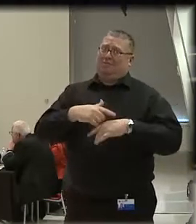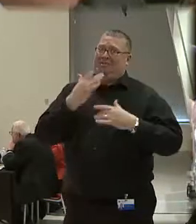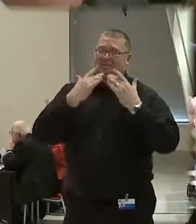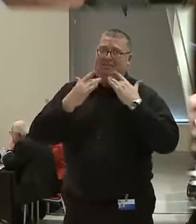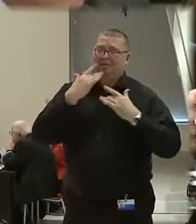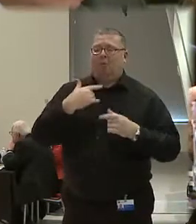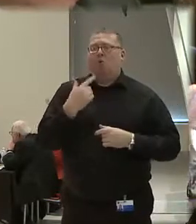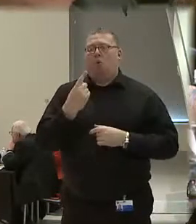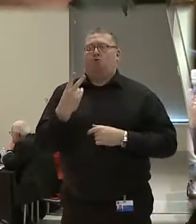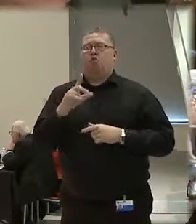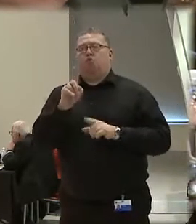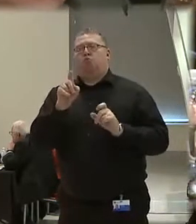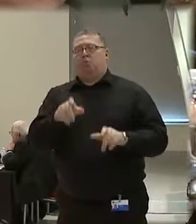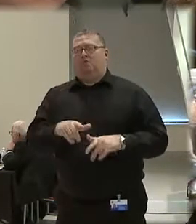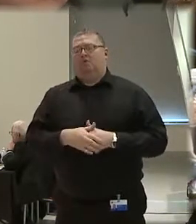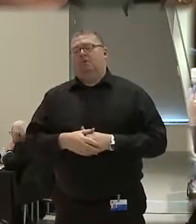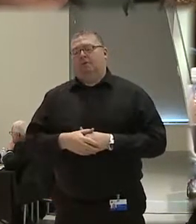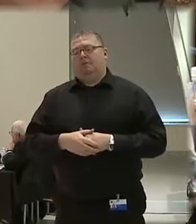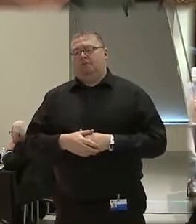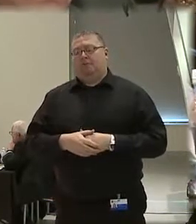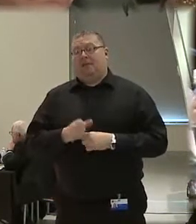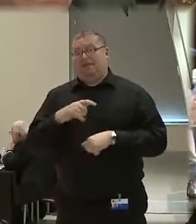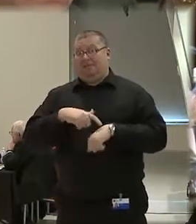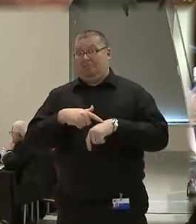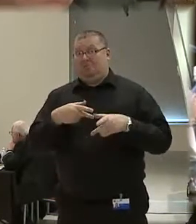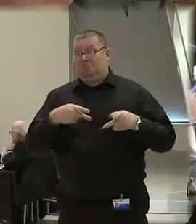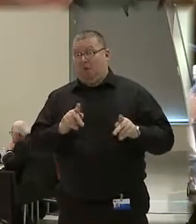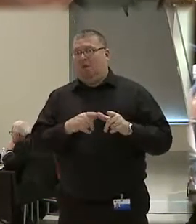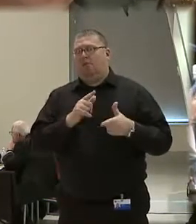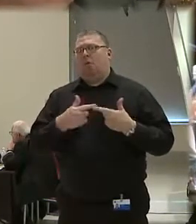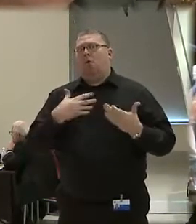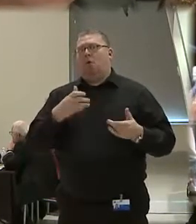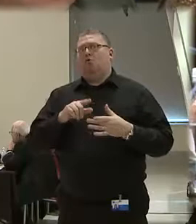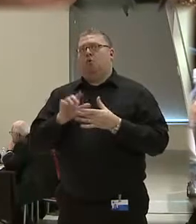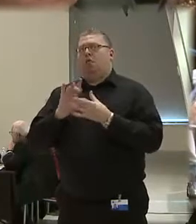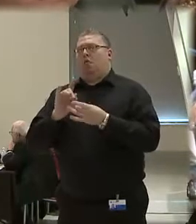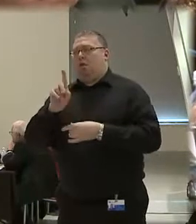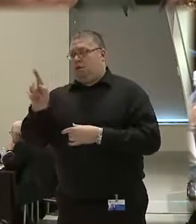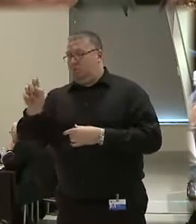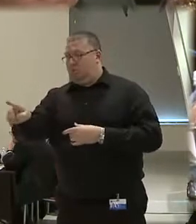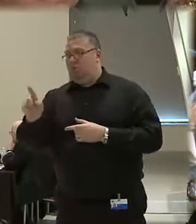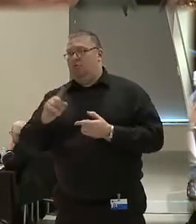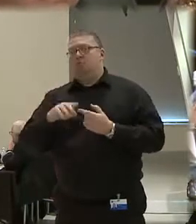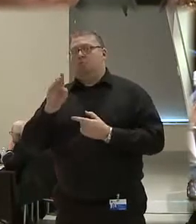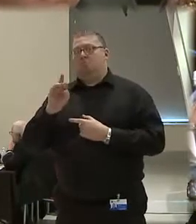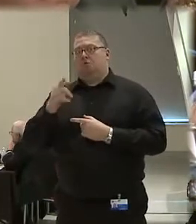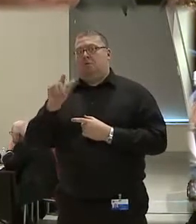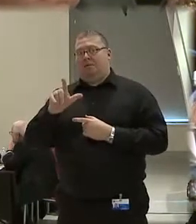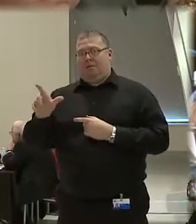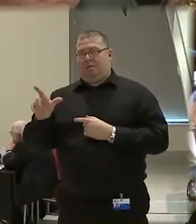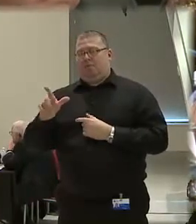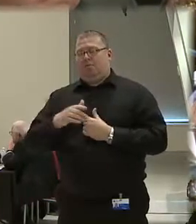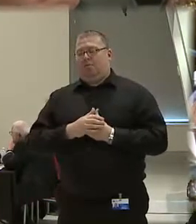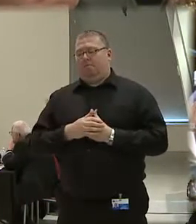questions, Dr. Wexlin, if time permits, also would like to address a question to Mr. Gill in